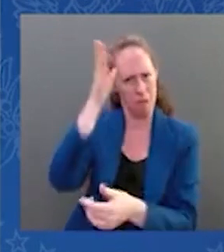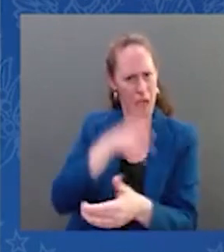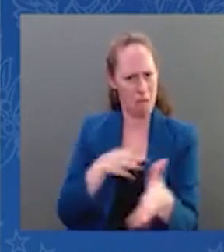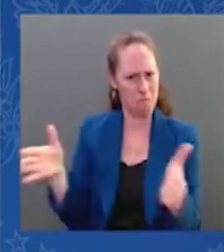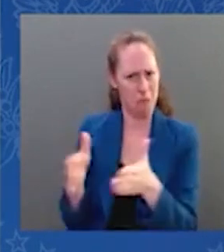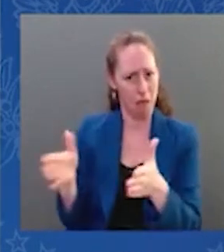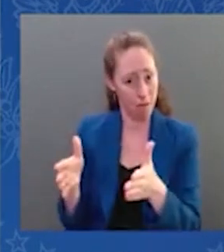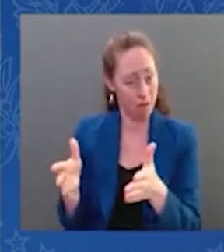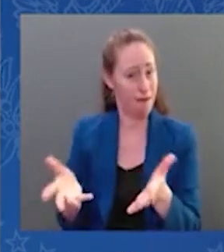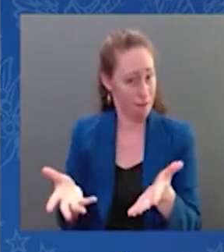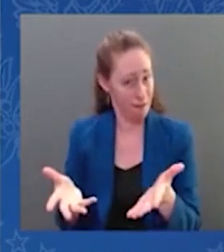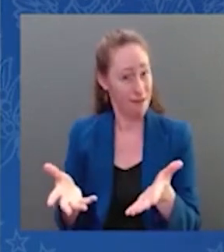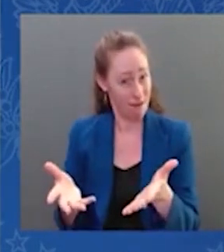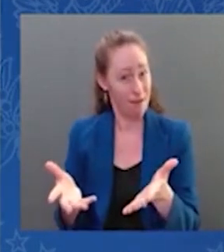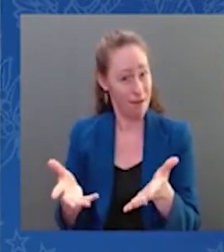not and or or political power.